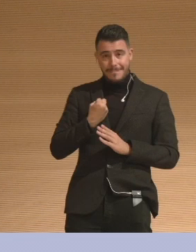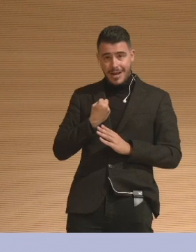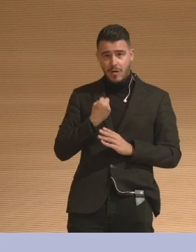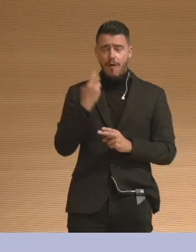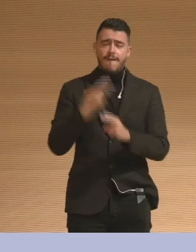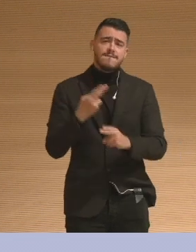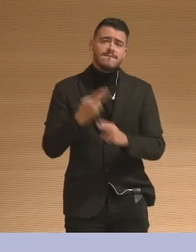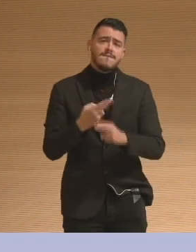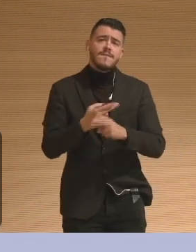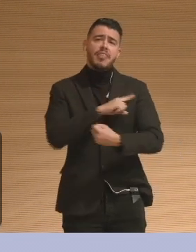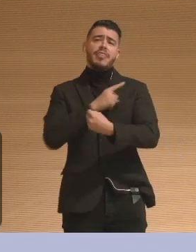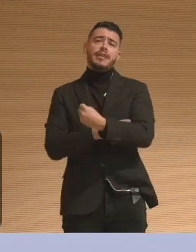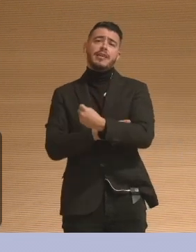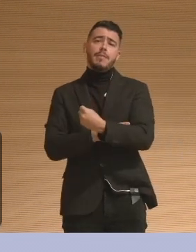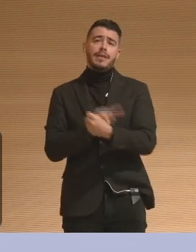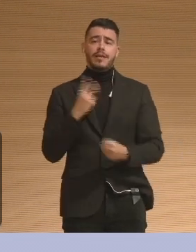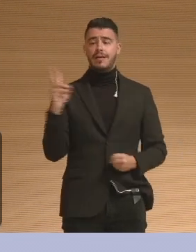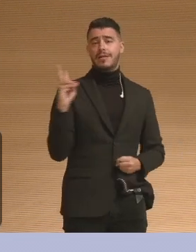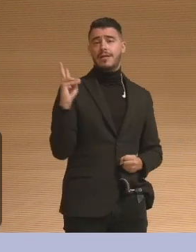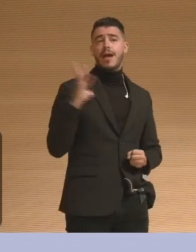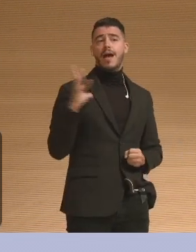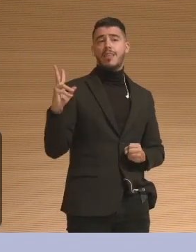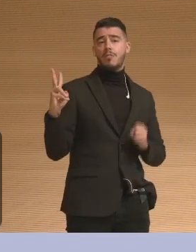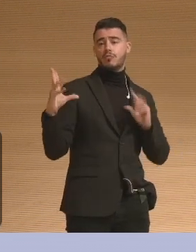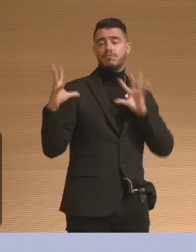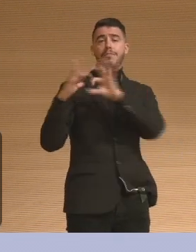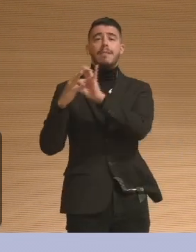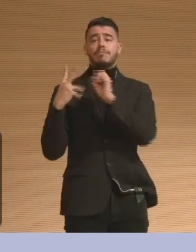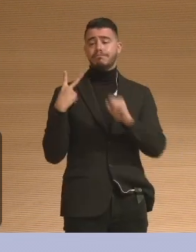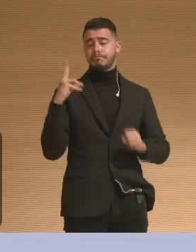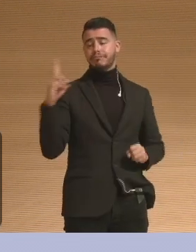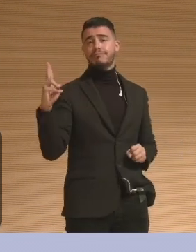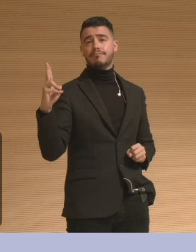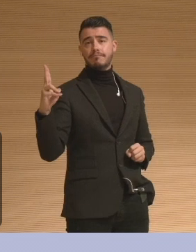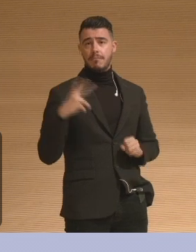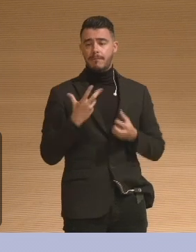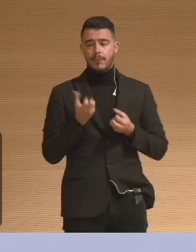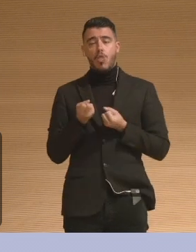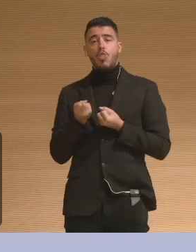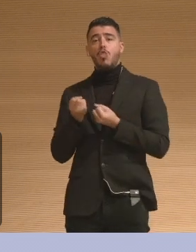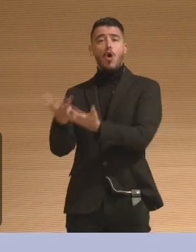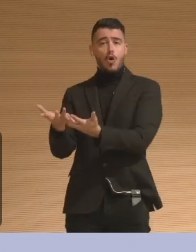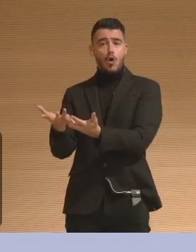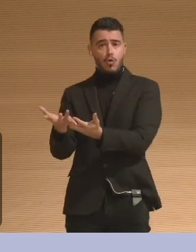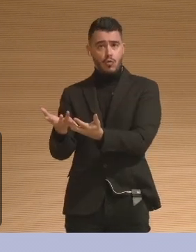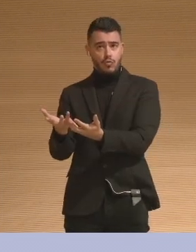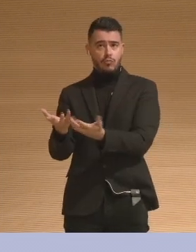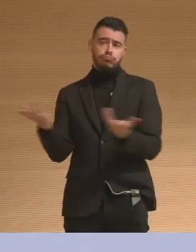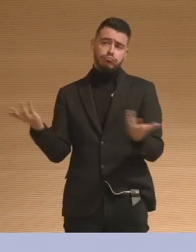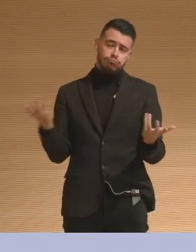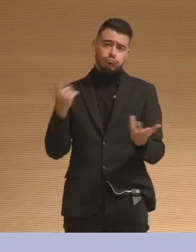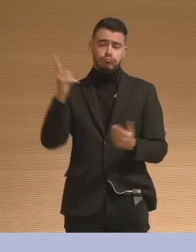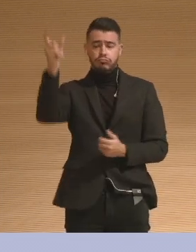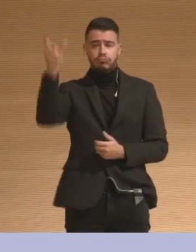about it working something like when you offer a gift to somebody else, you're essentially welcoming them into your life.